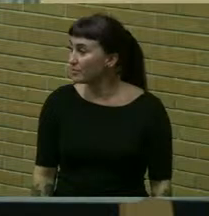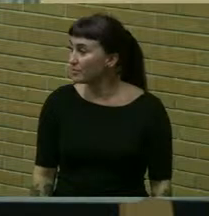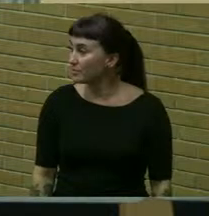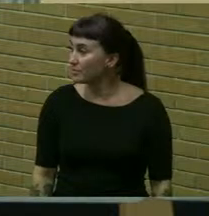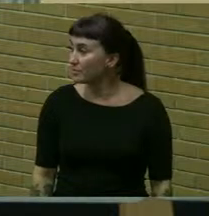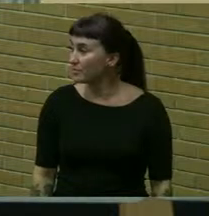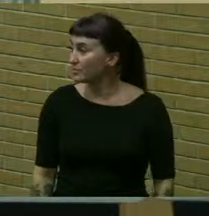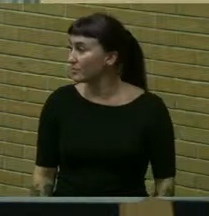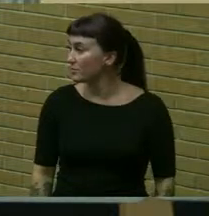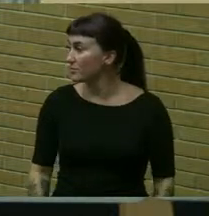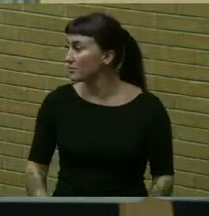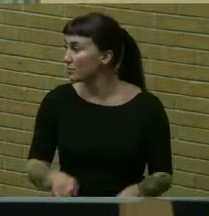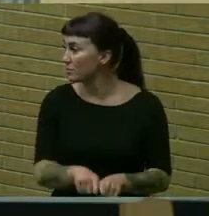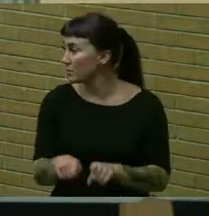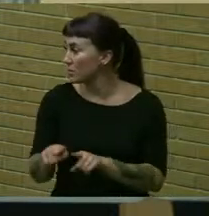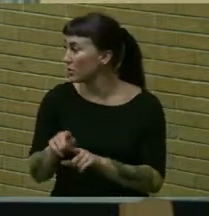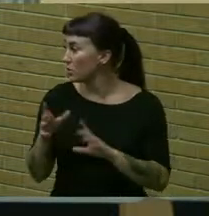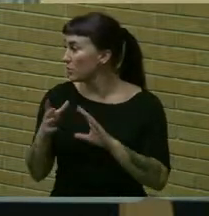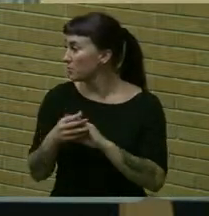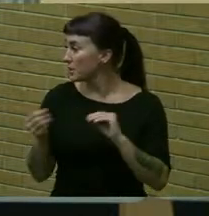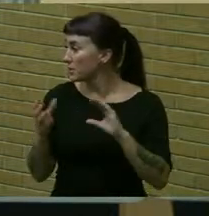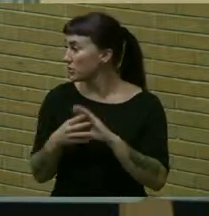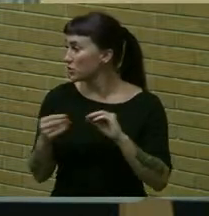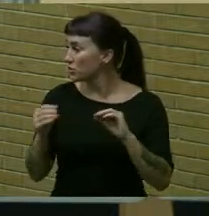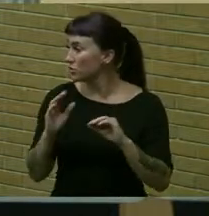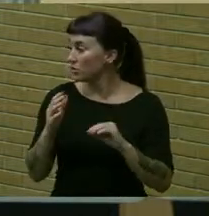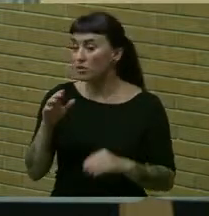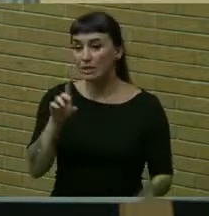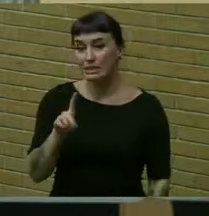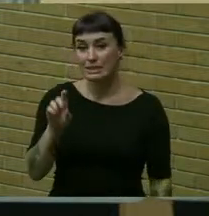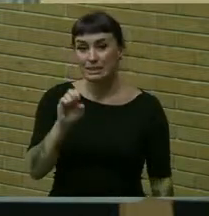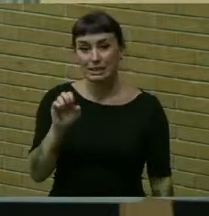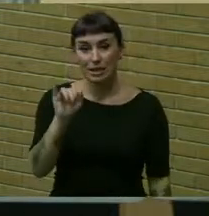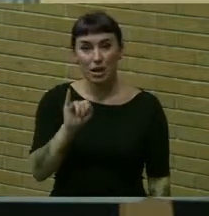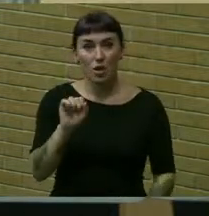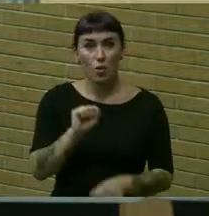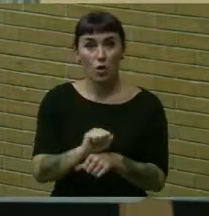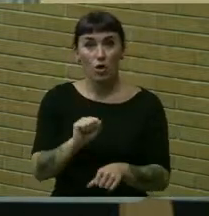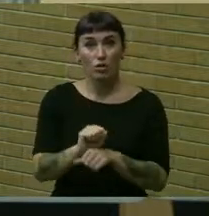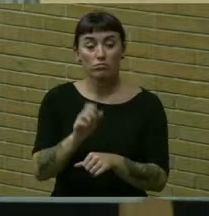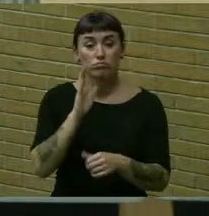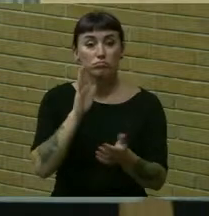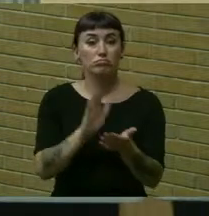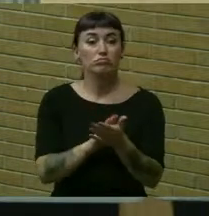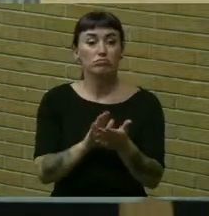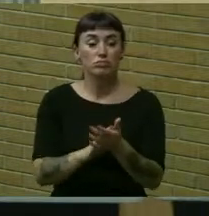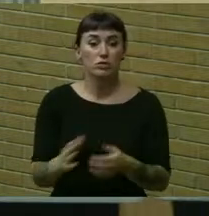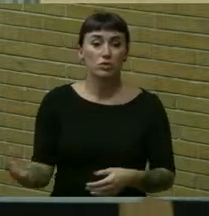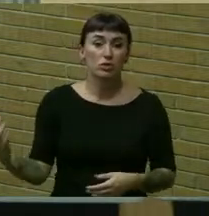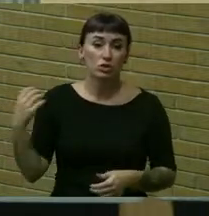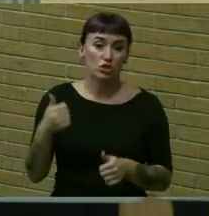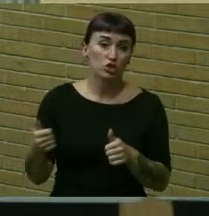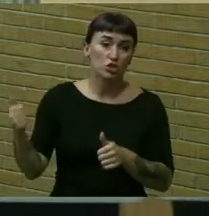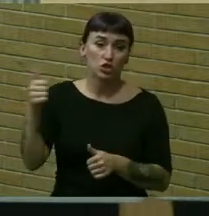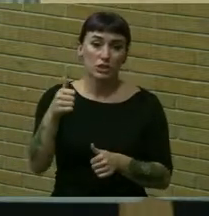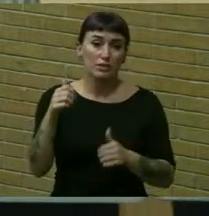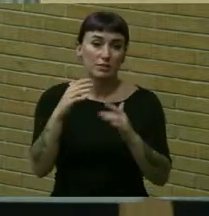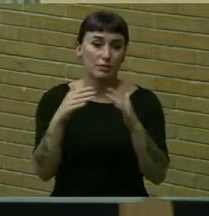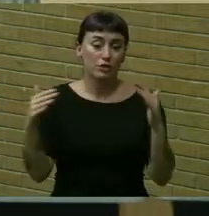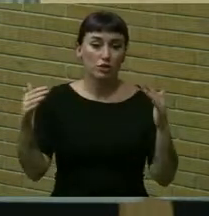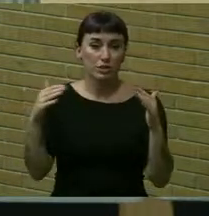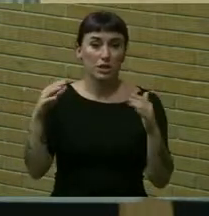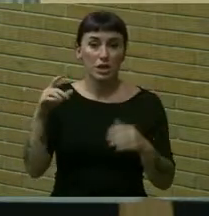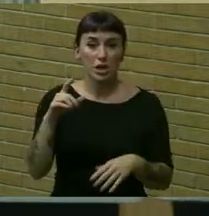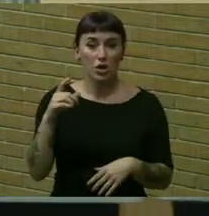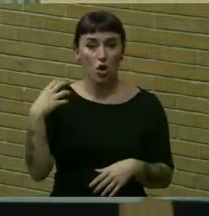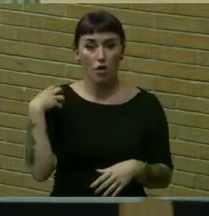we also mentioned um our dei work i want to give a shout out to our chief diversity officer miriam moore